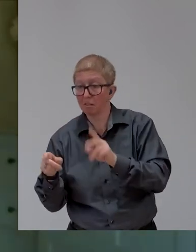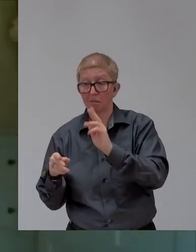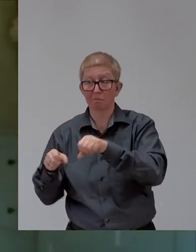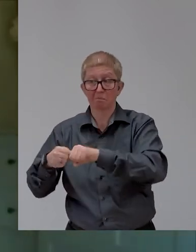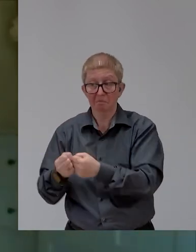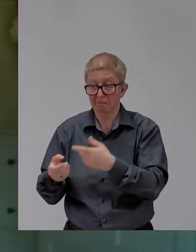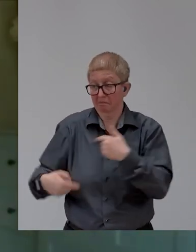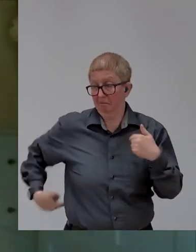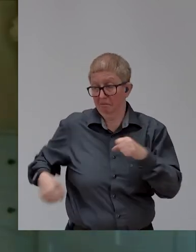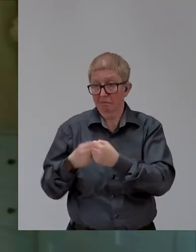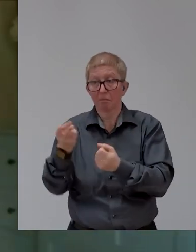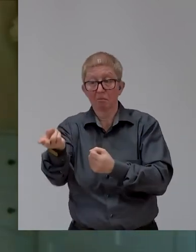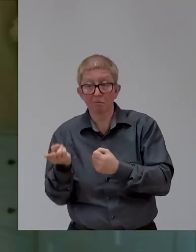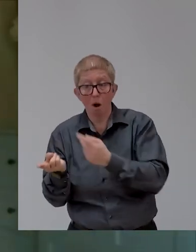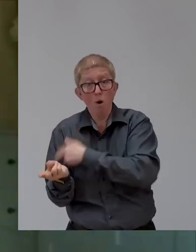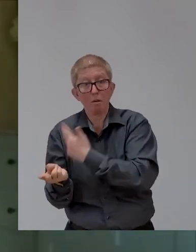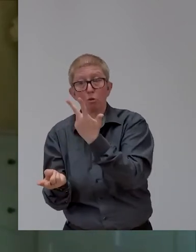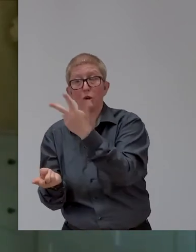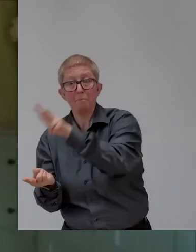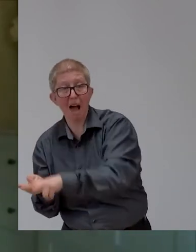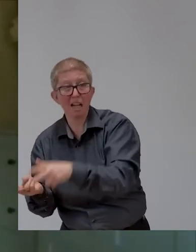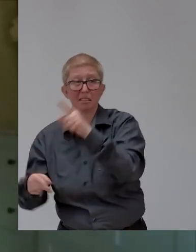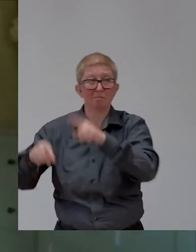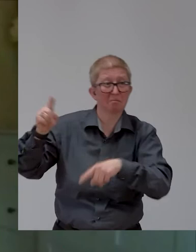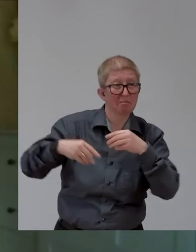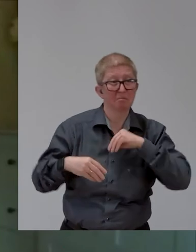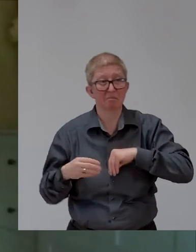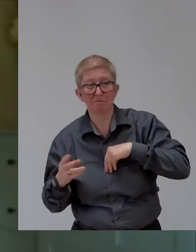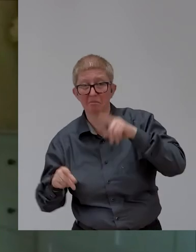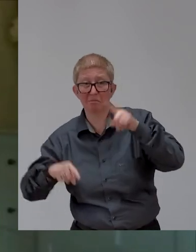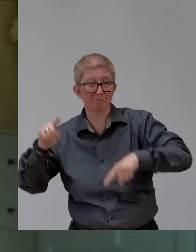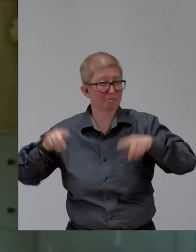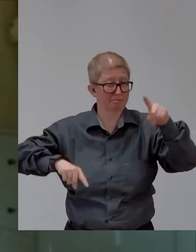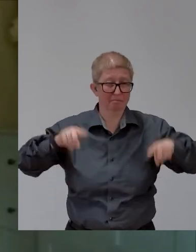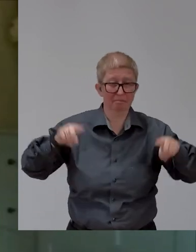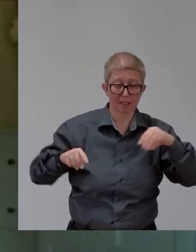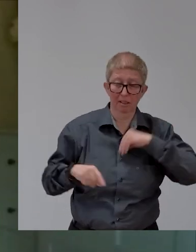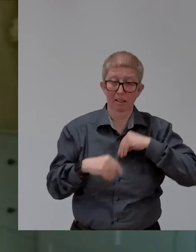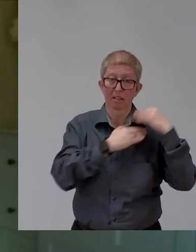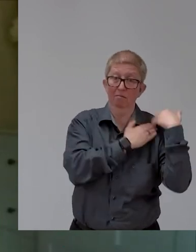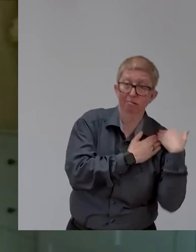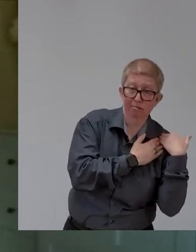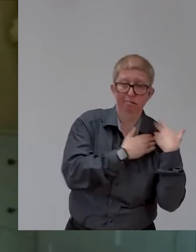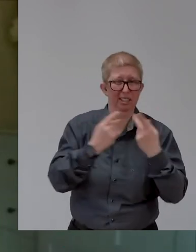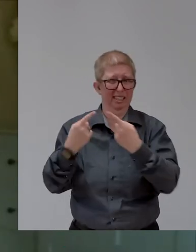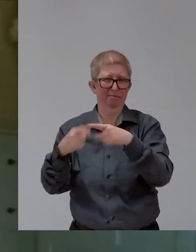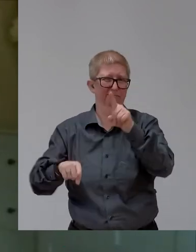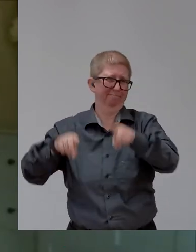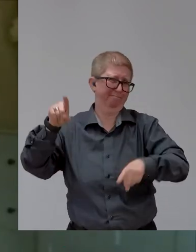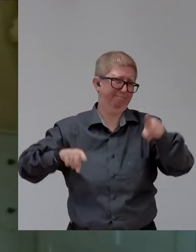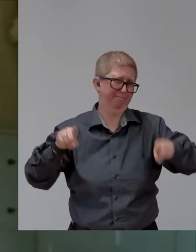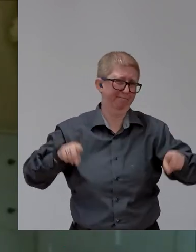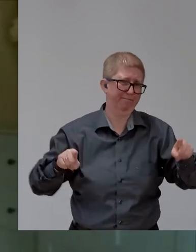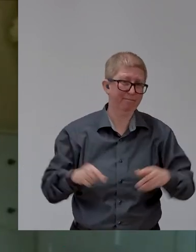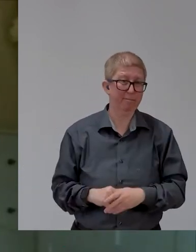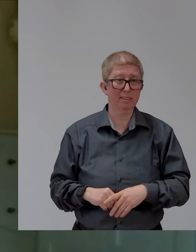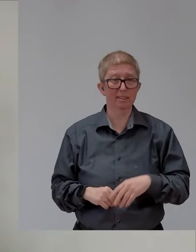advice from the older generation as well. So 35% of people will get the advice. Do not mention your disability on your